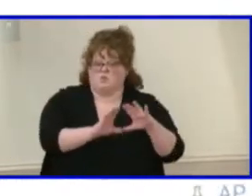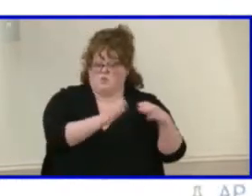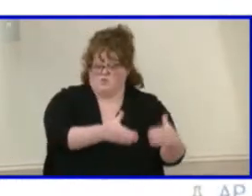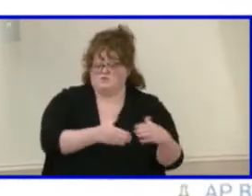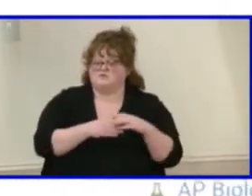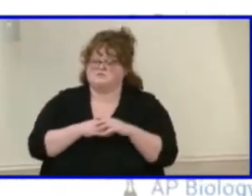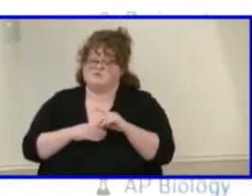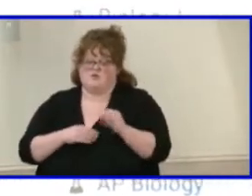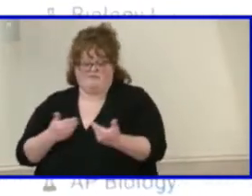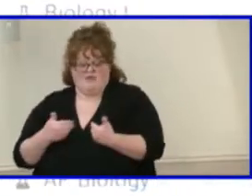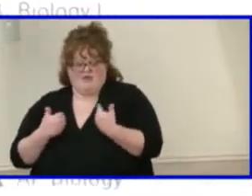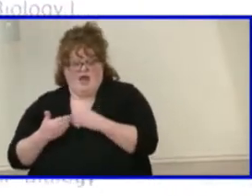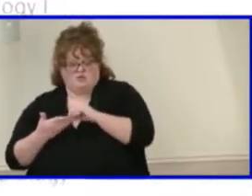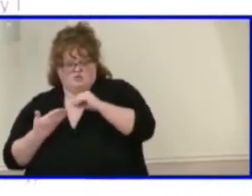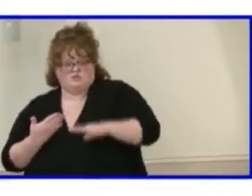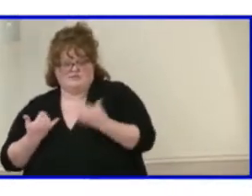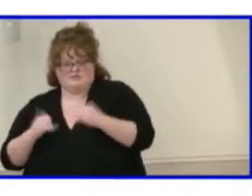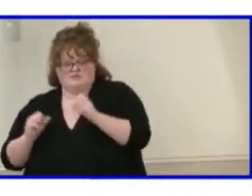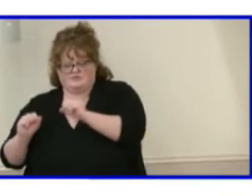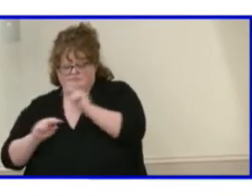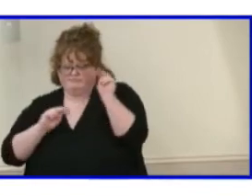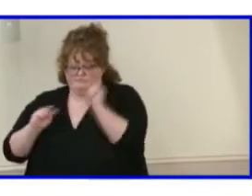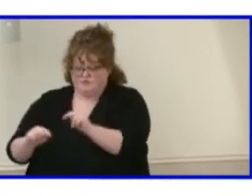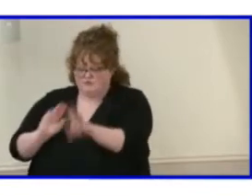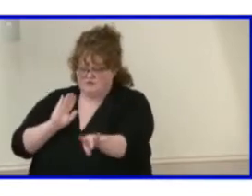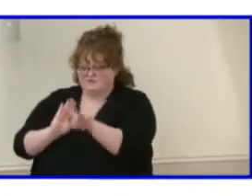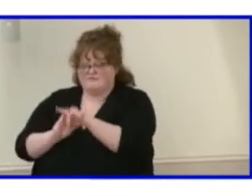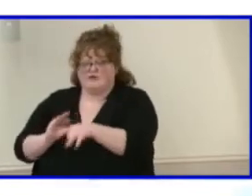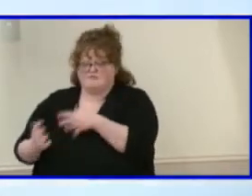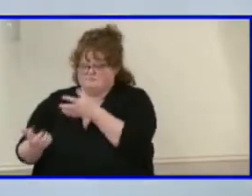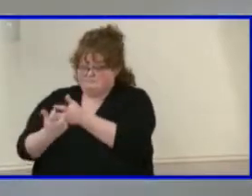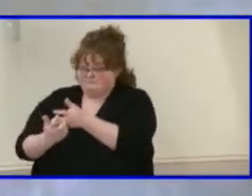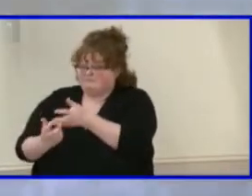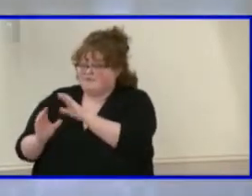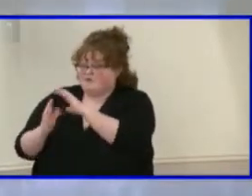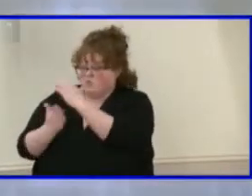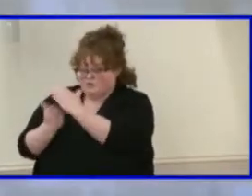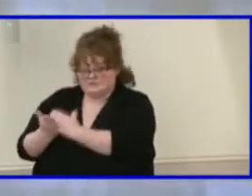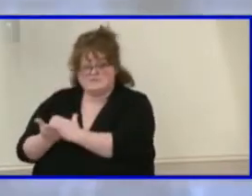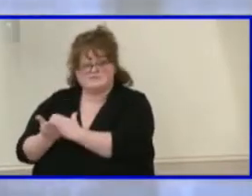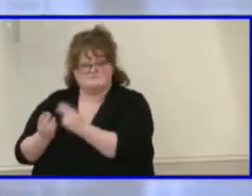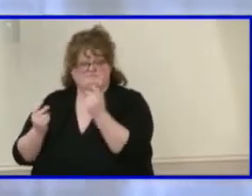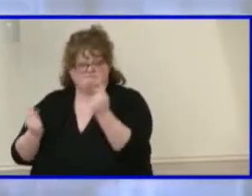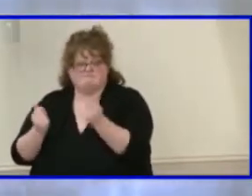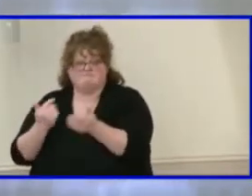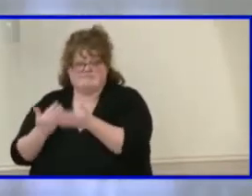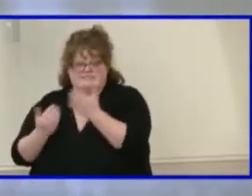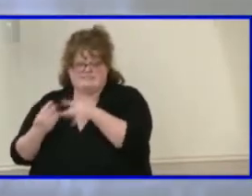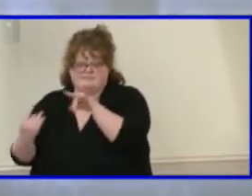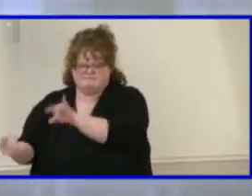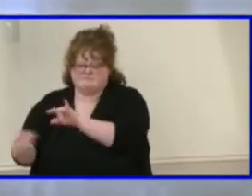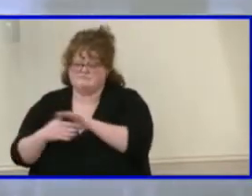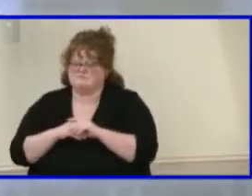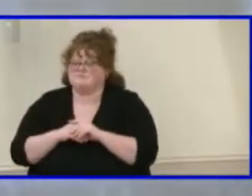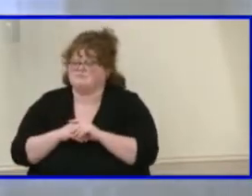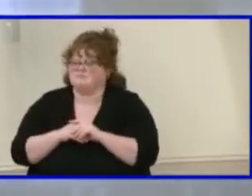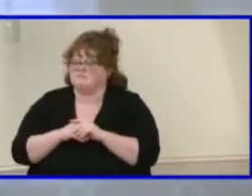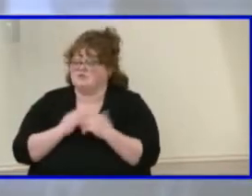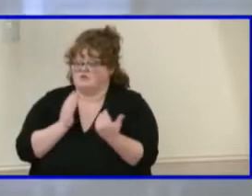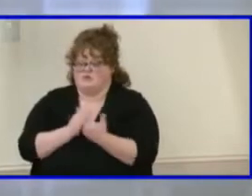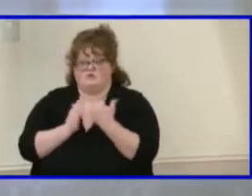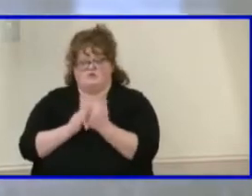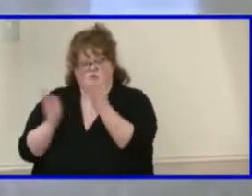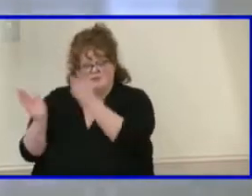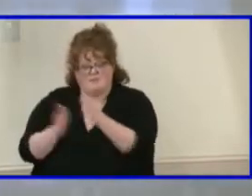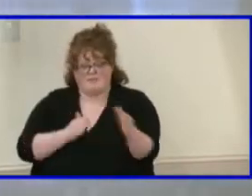students can locate course options quickly and easily. A new function of the Digital Planning Guide is the ability to view